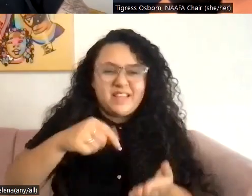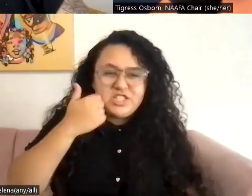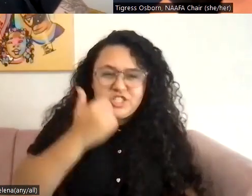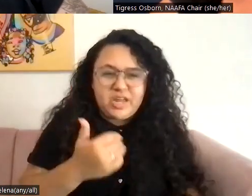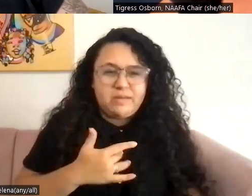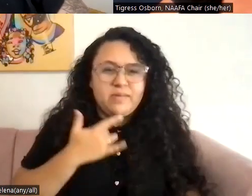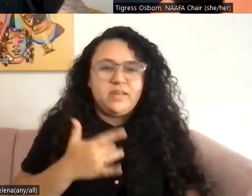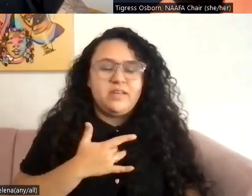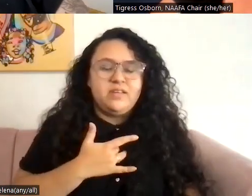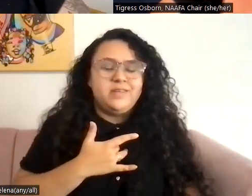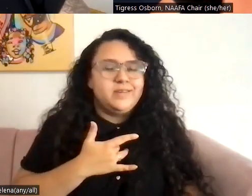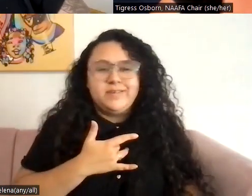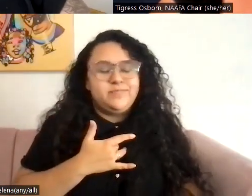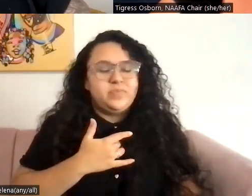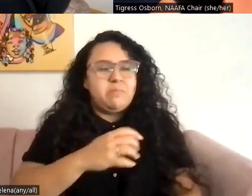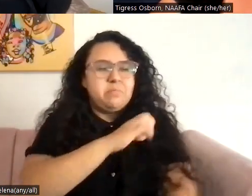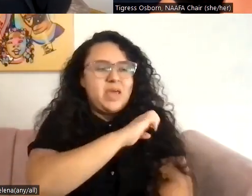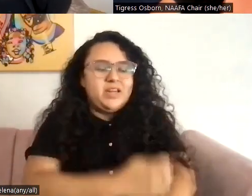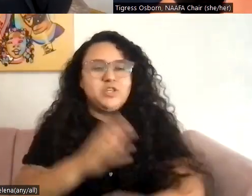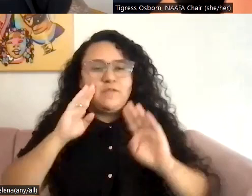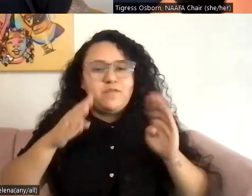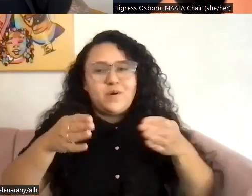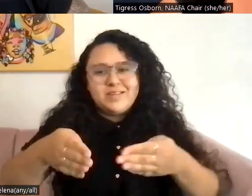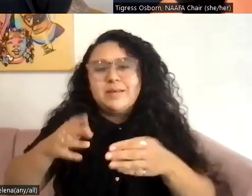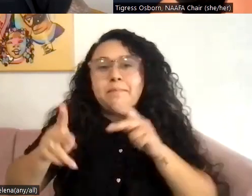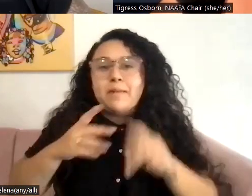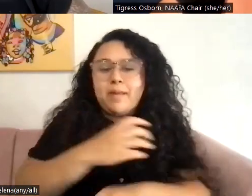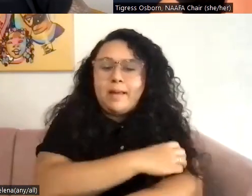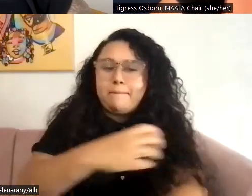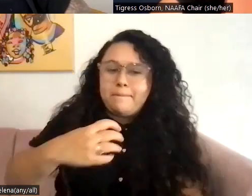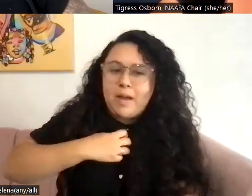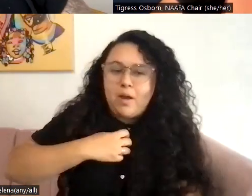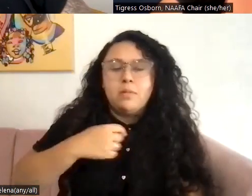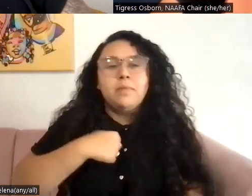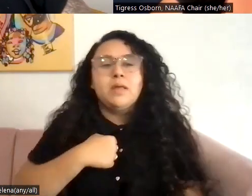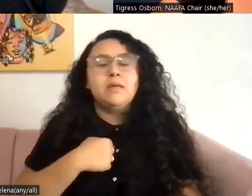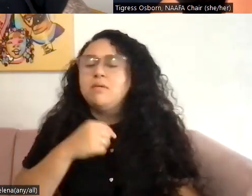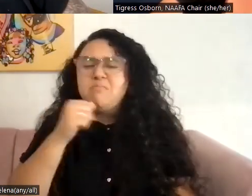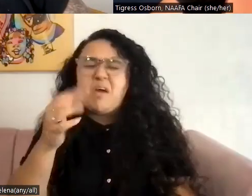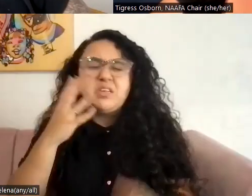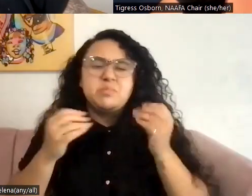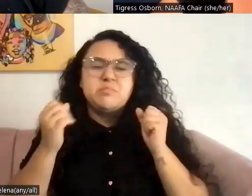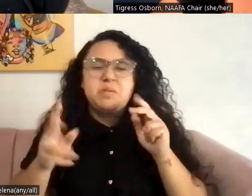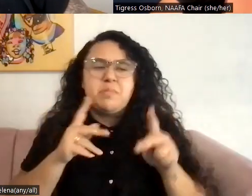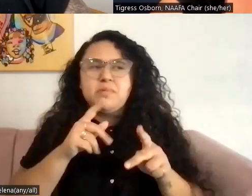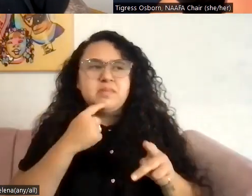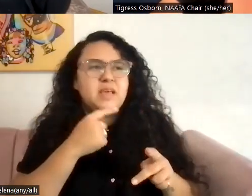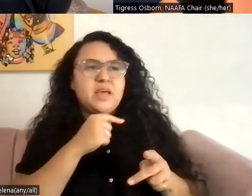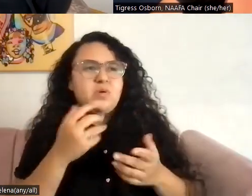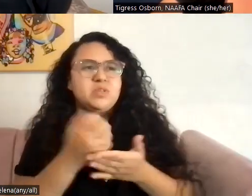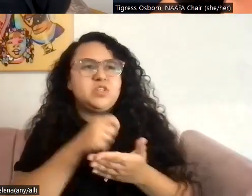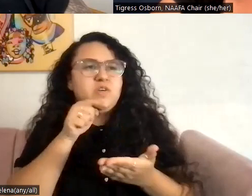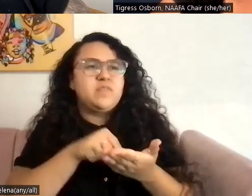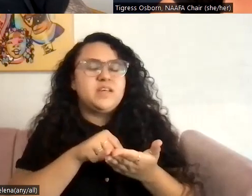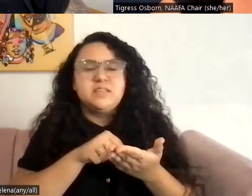empowering me. And so I don't actually get a lot of people saying, I don't deserve this. I get a lot of people saying, wow, I